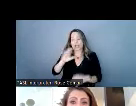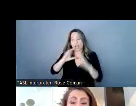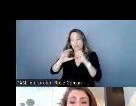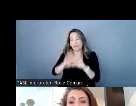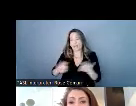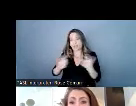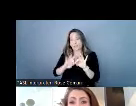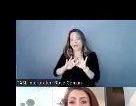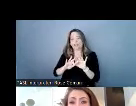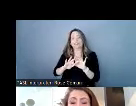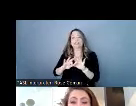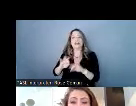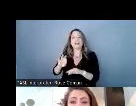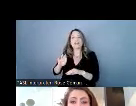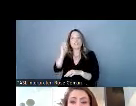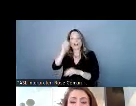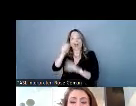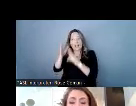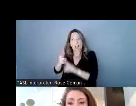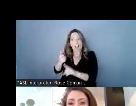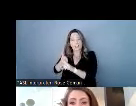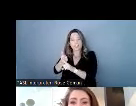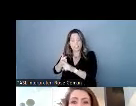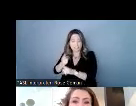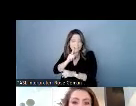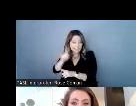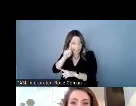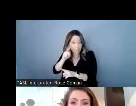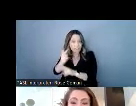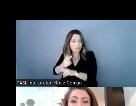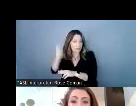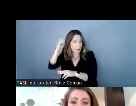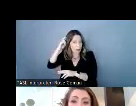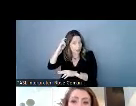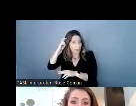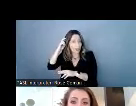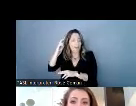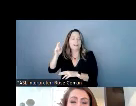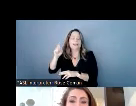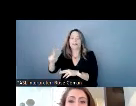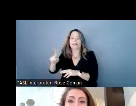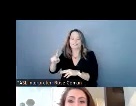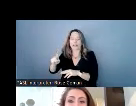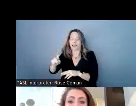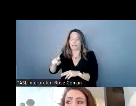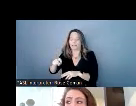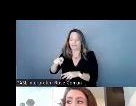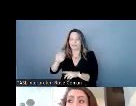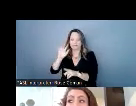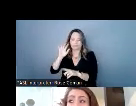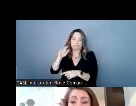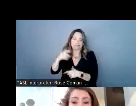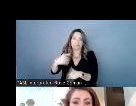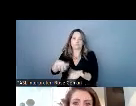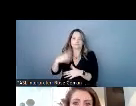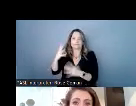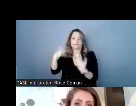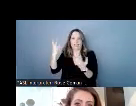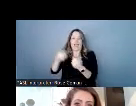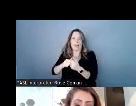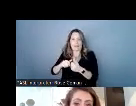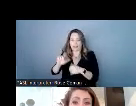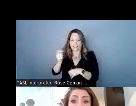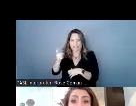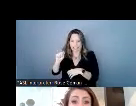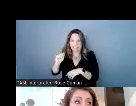a cochlear implant user and she is a big tech person so she has uh spreadsheets on